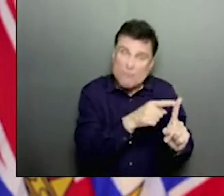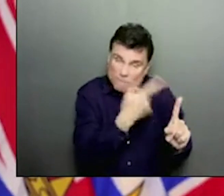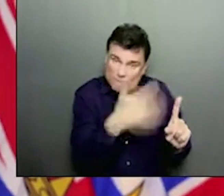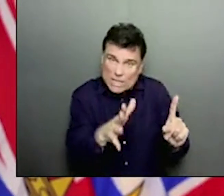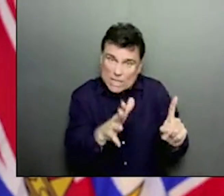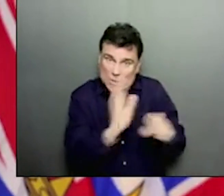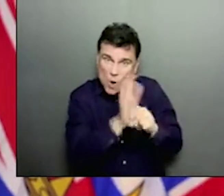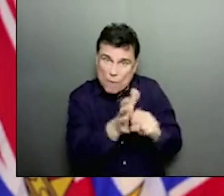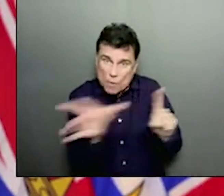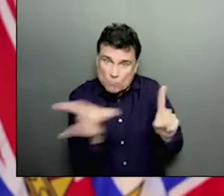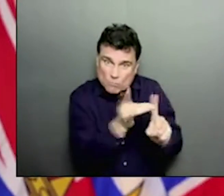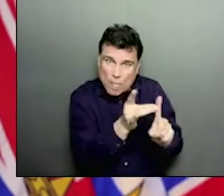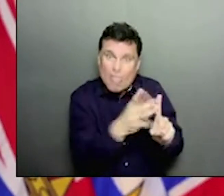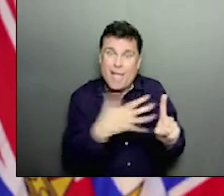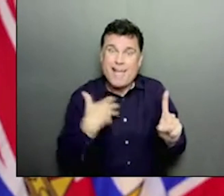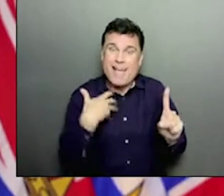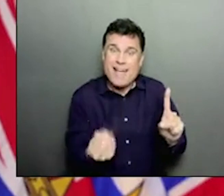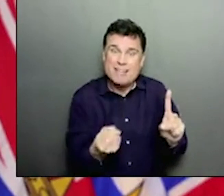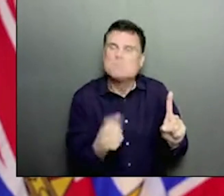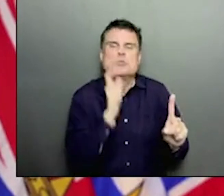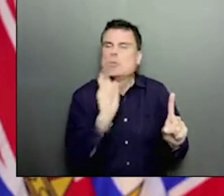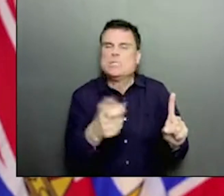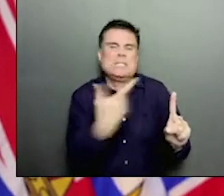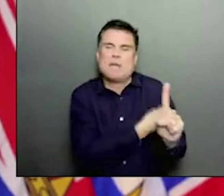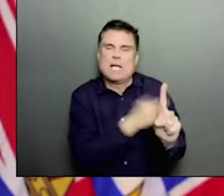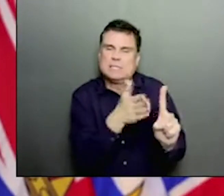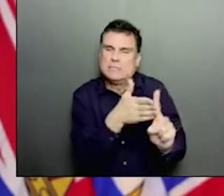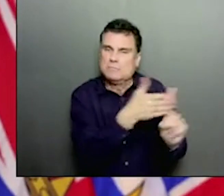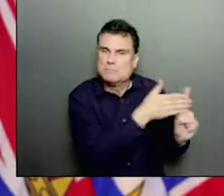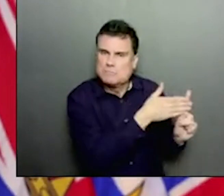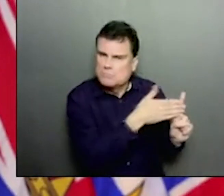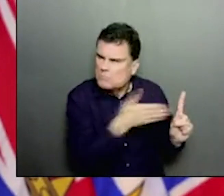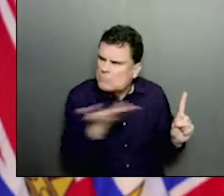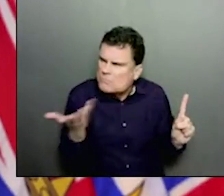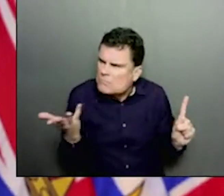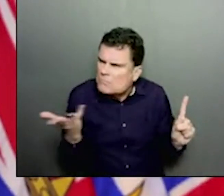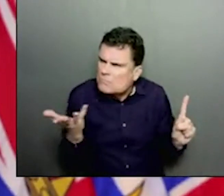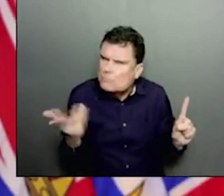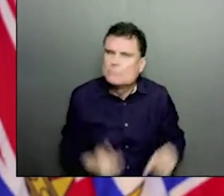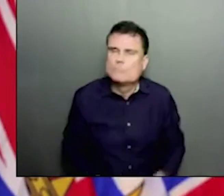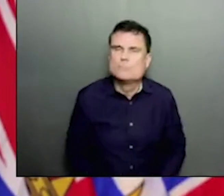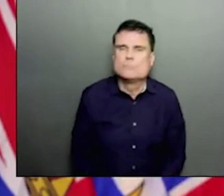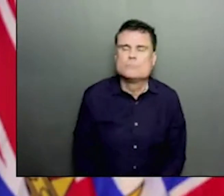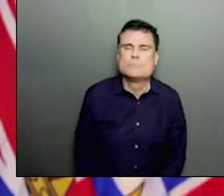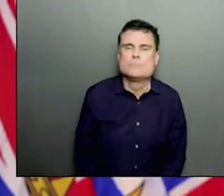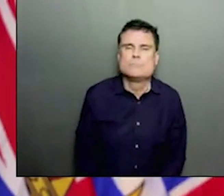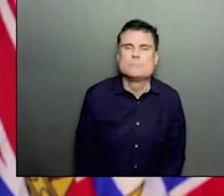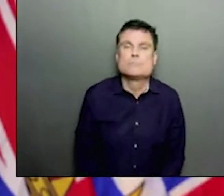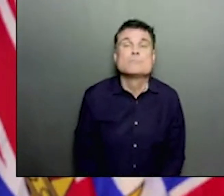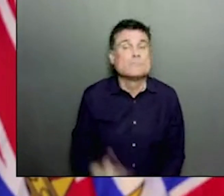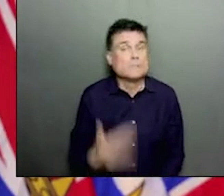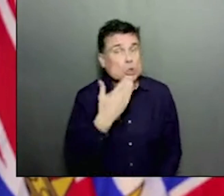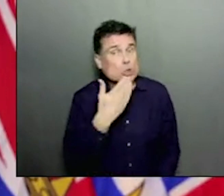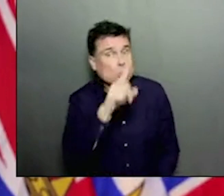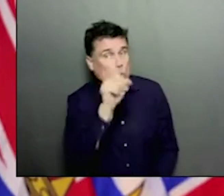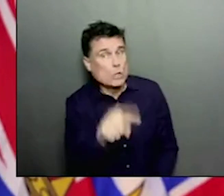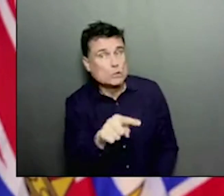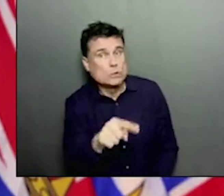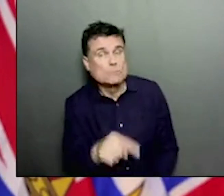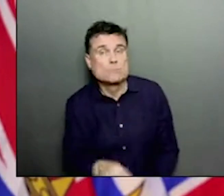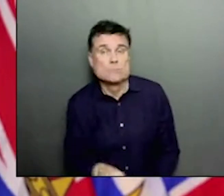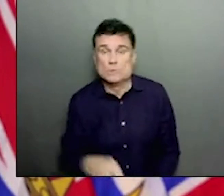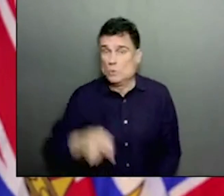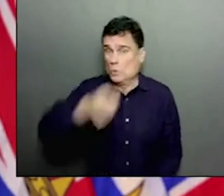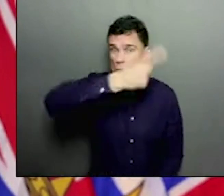That's a really good question. we all ask that question too. So the short answer is, we don't know how long immunity